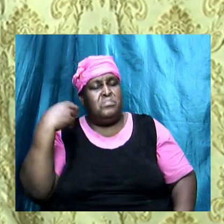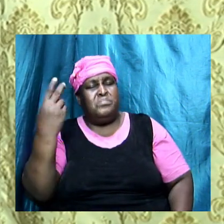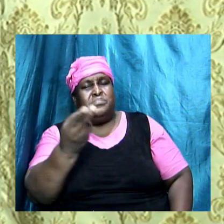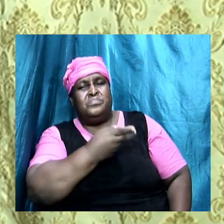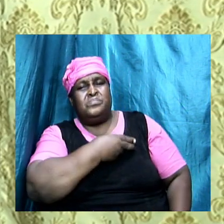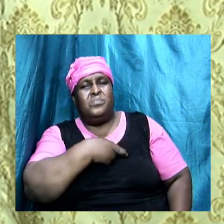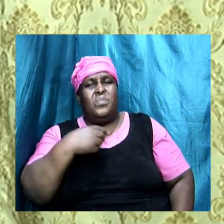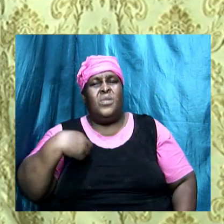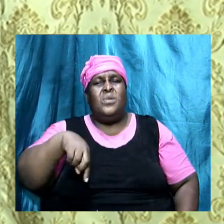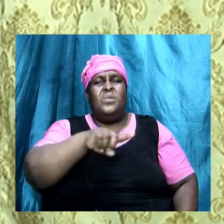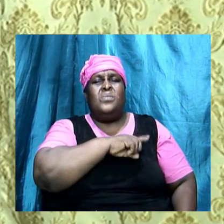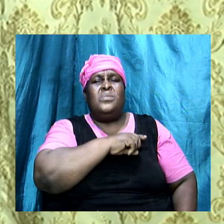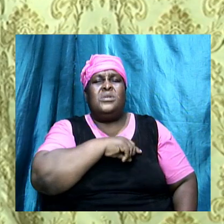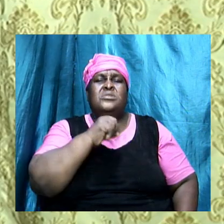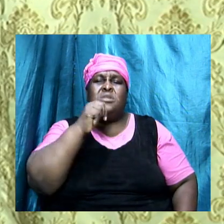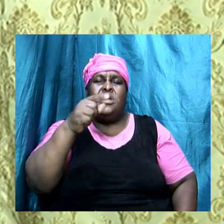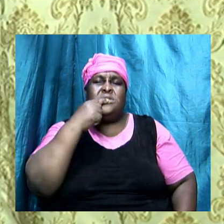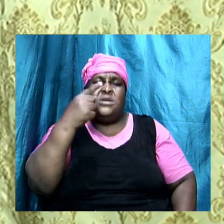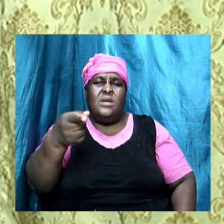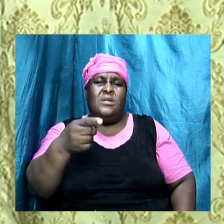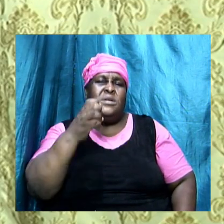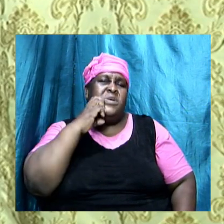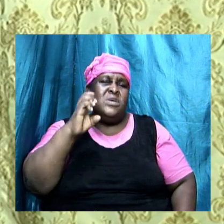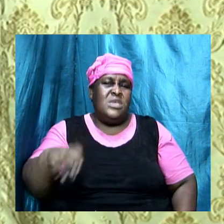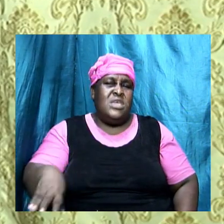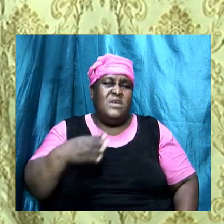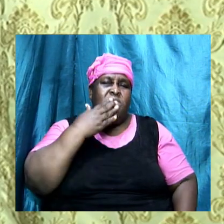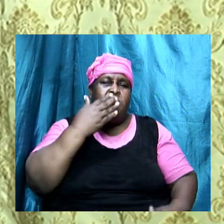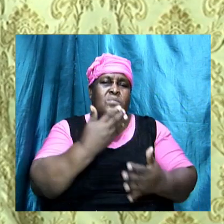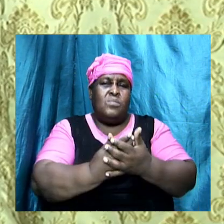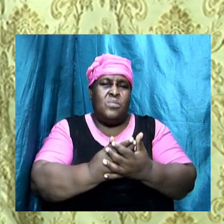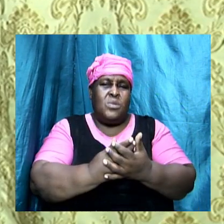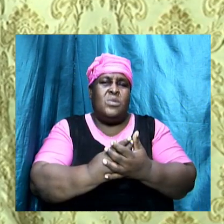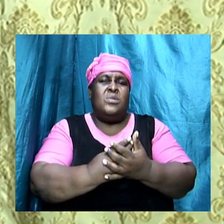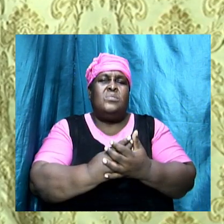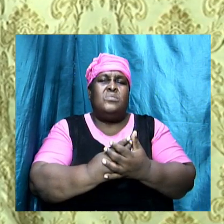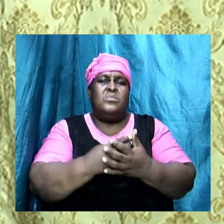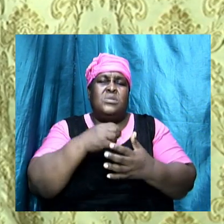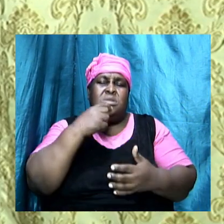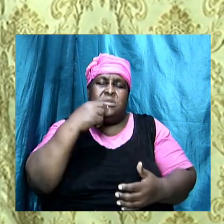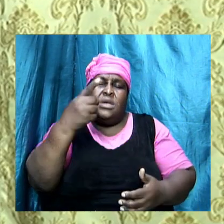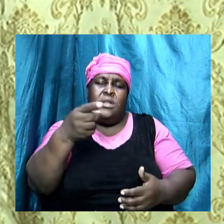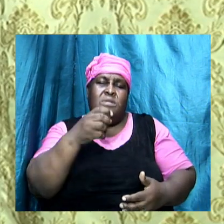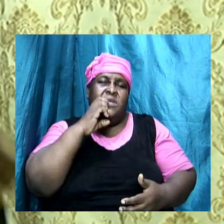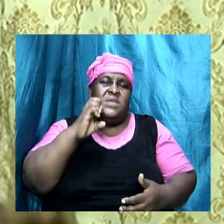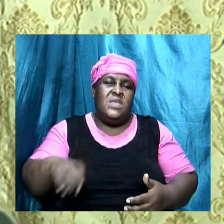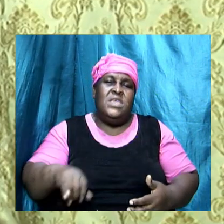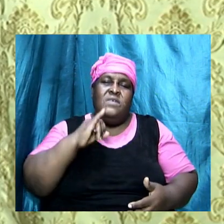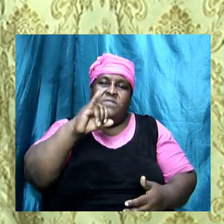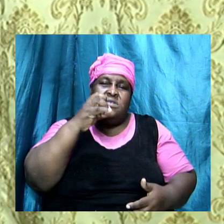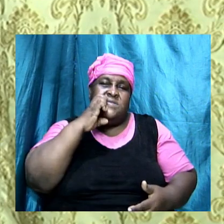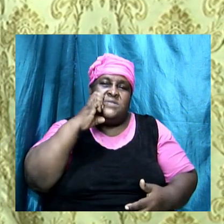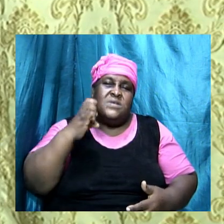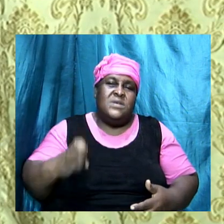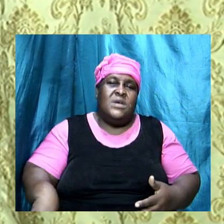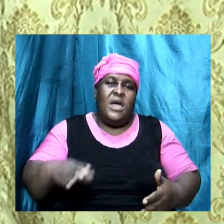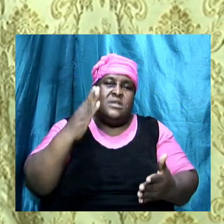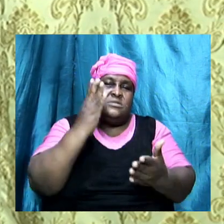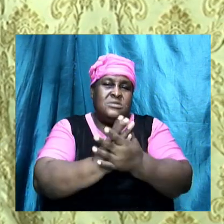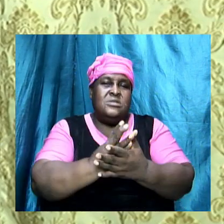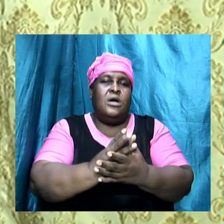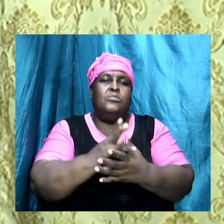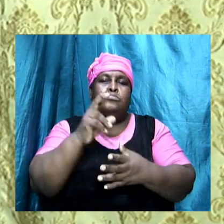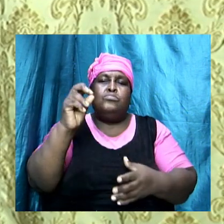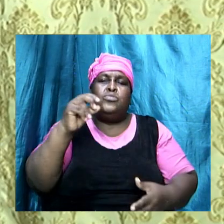and we will not tell you that evil is good but we will tell you that evil is evil and that you need to refrain from doing evil things